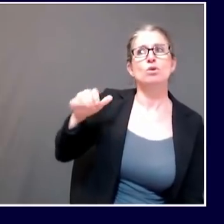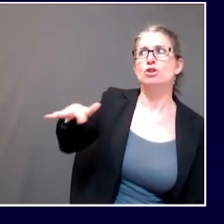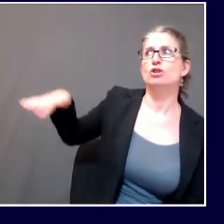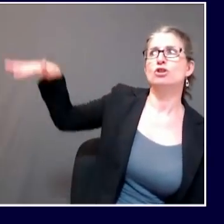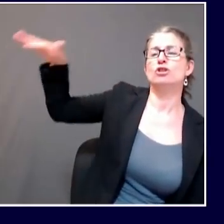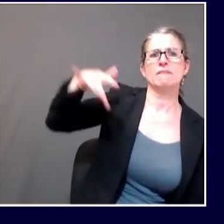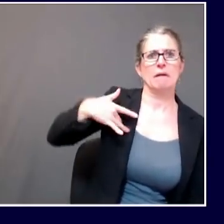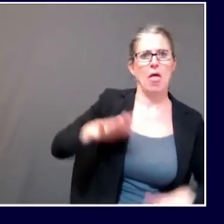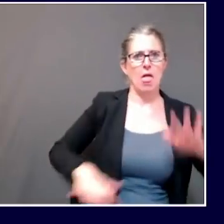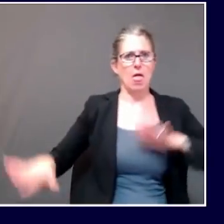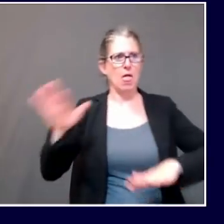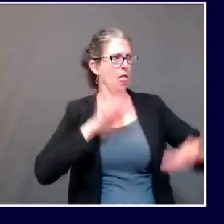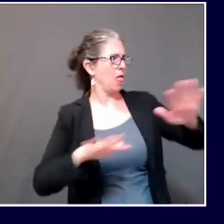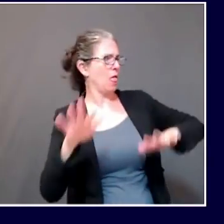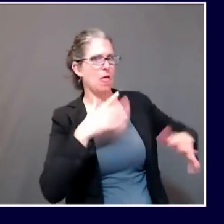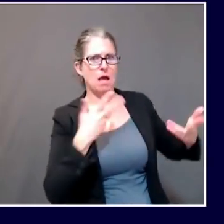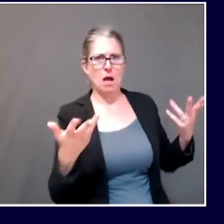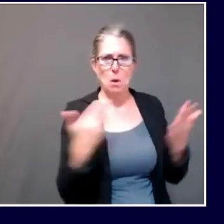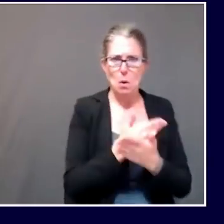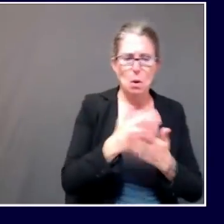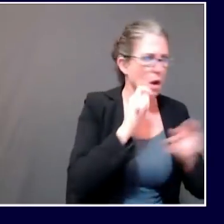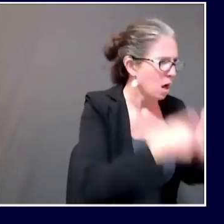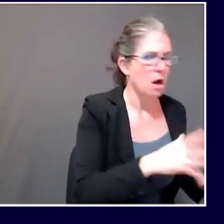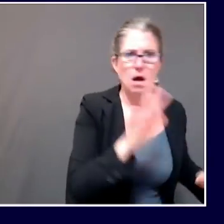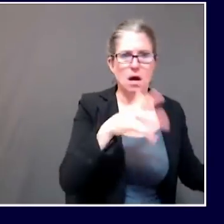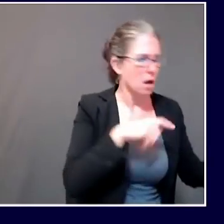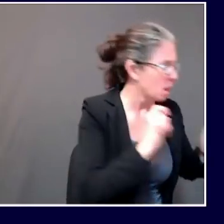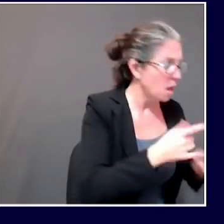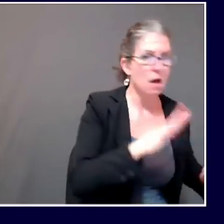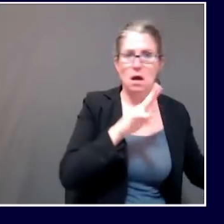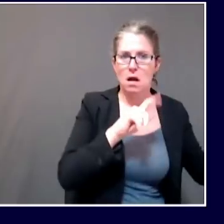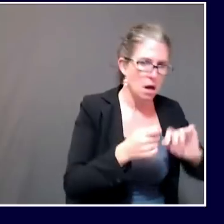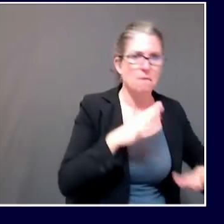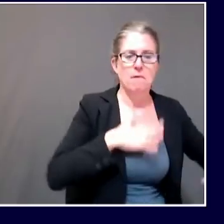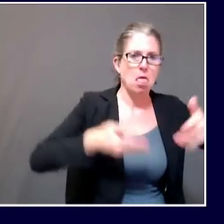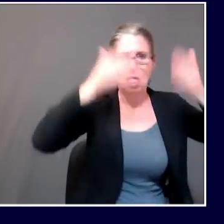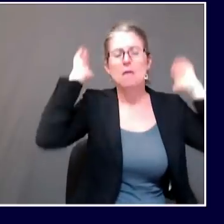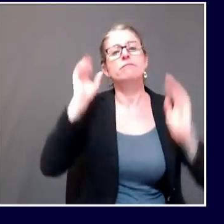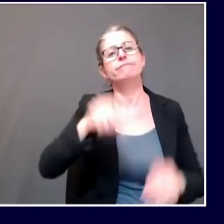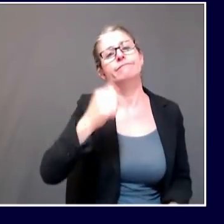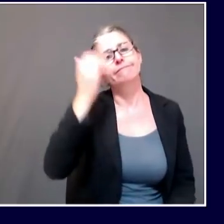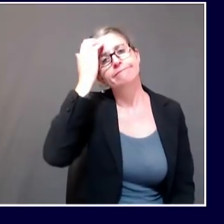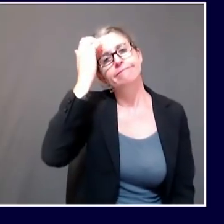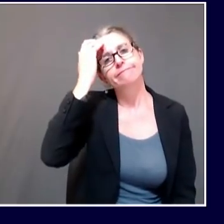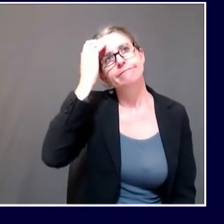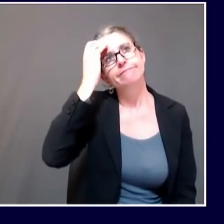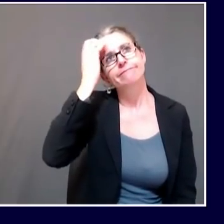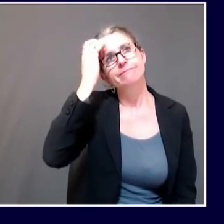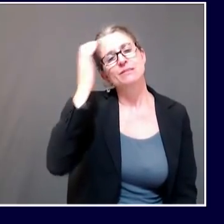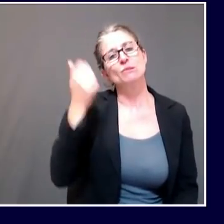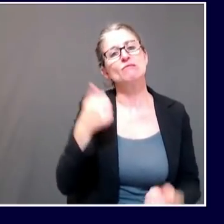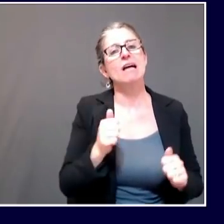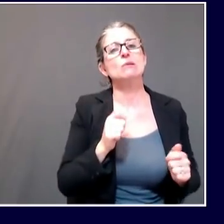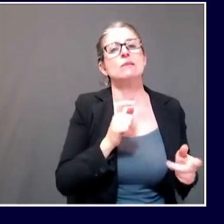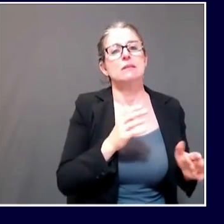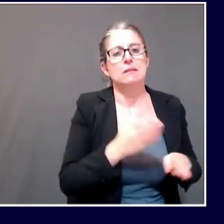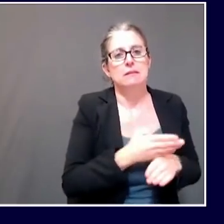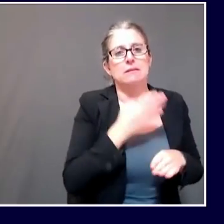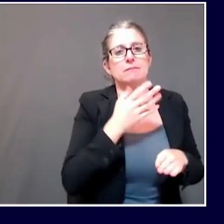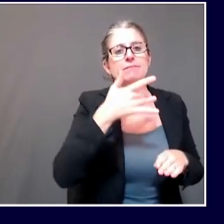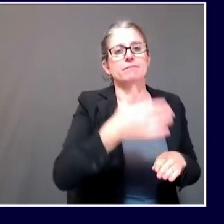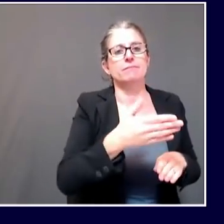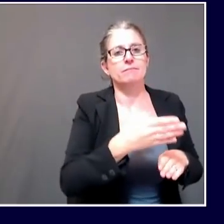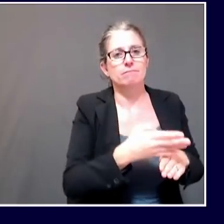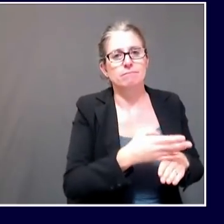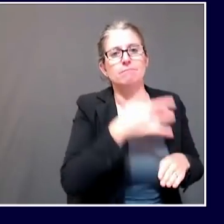them, and then act. So we have tried to set a cadence for those updates that make some sense. so we're hopeful that again, with the